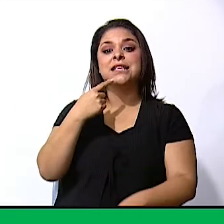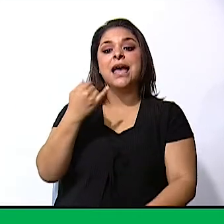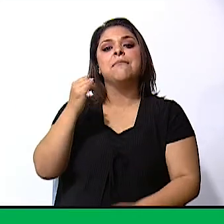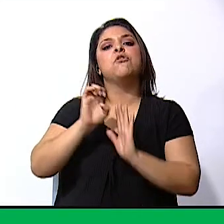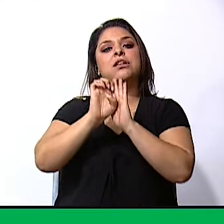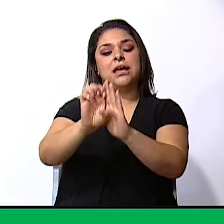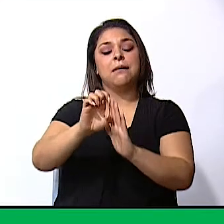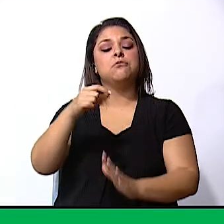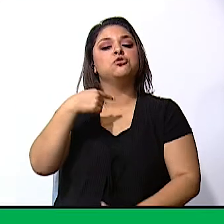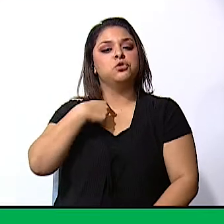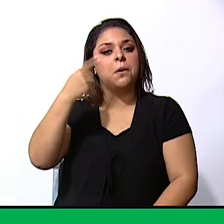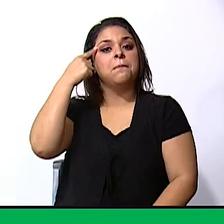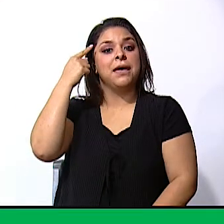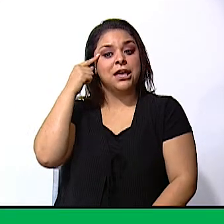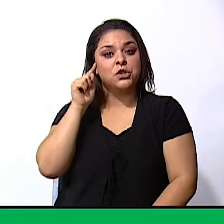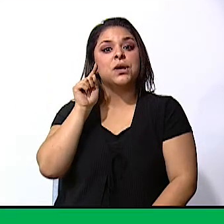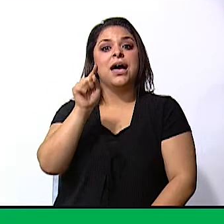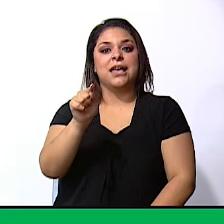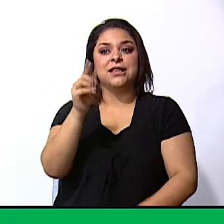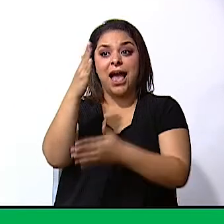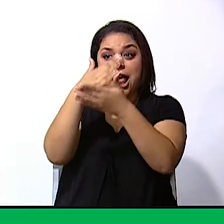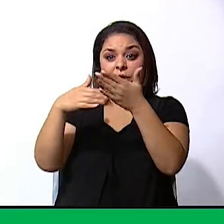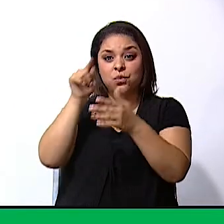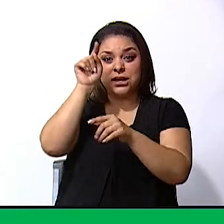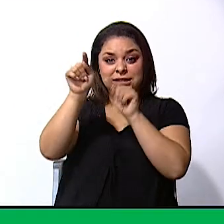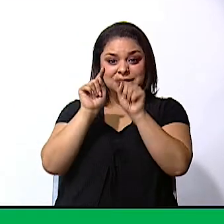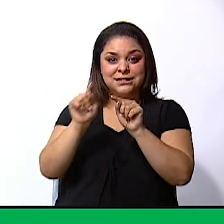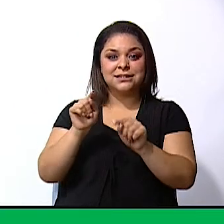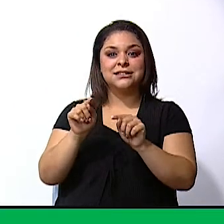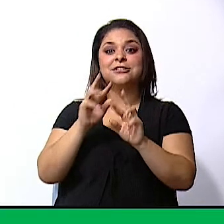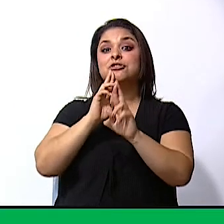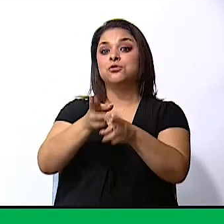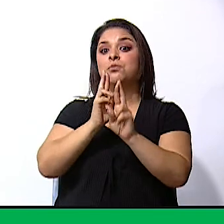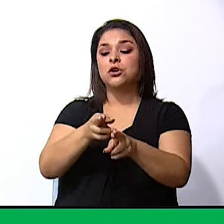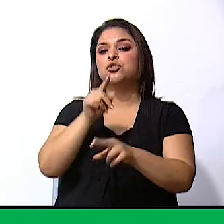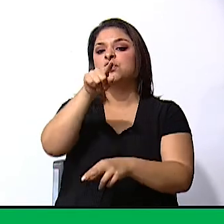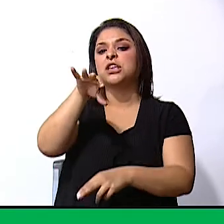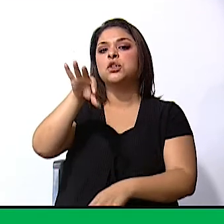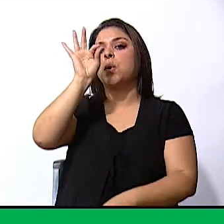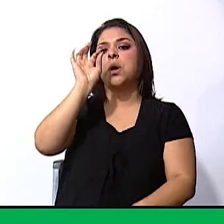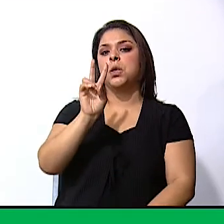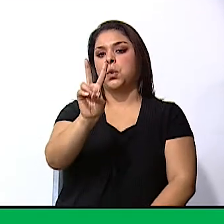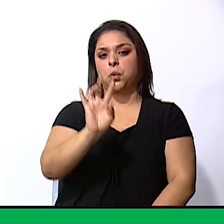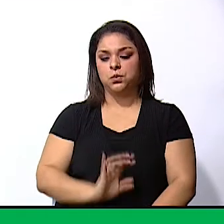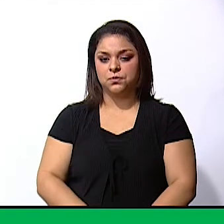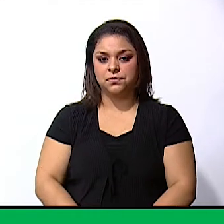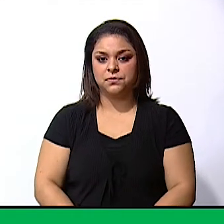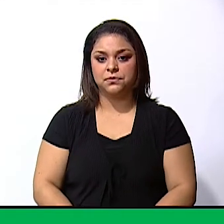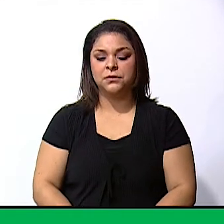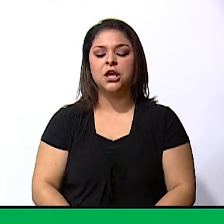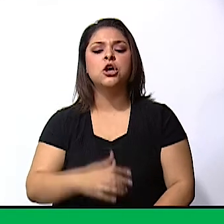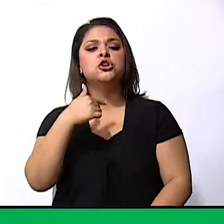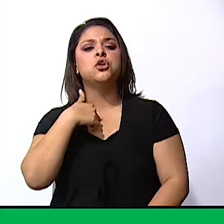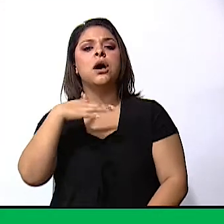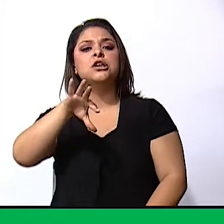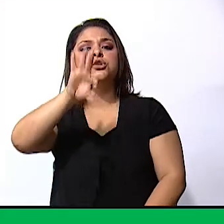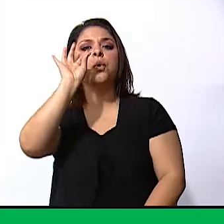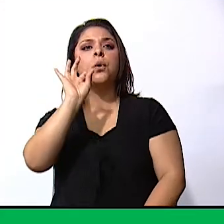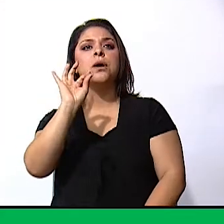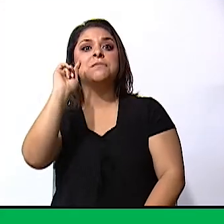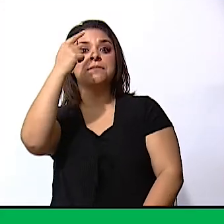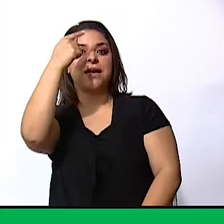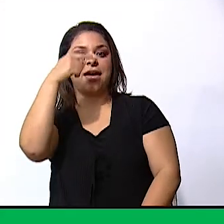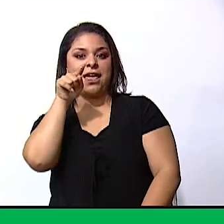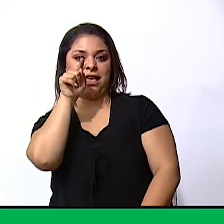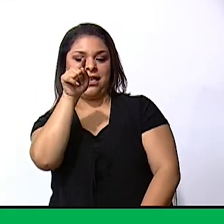some answers now arlin you have to choose only two i have the ones that i got